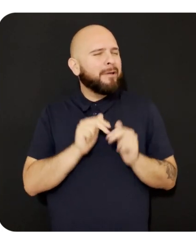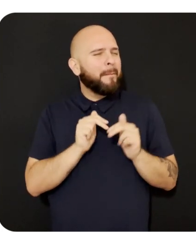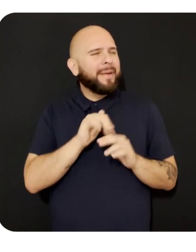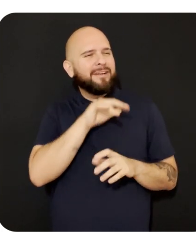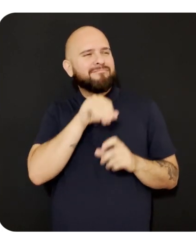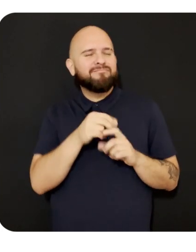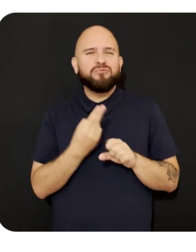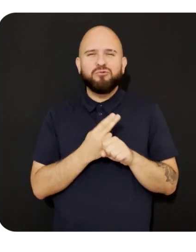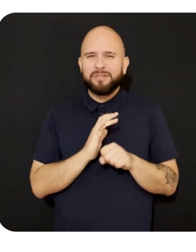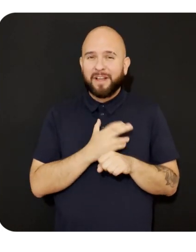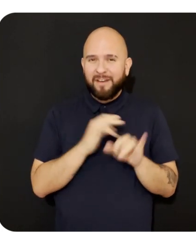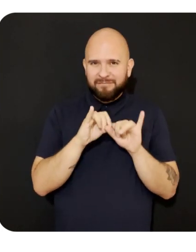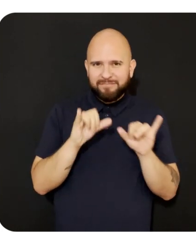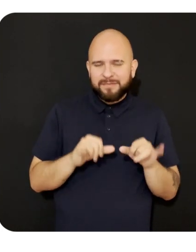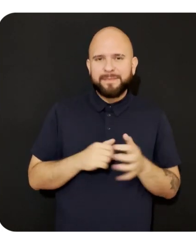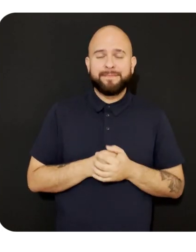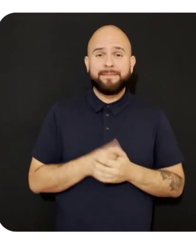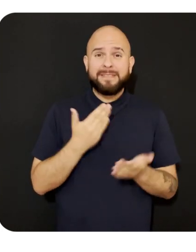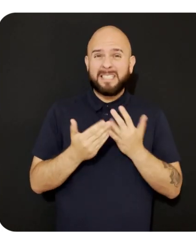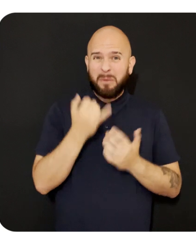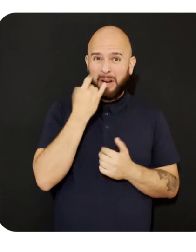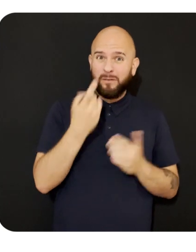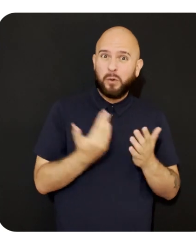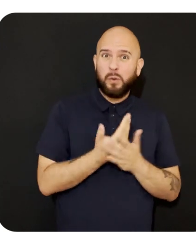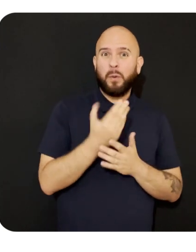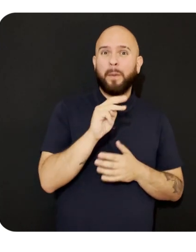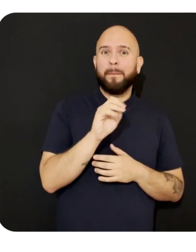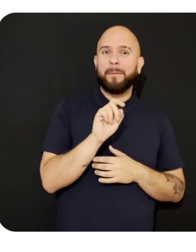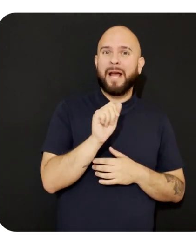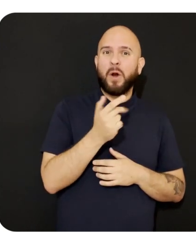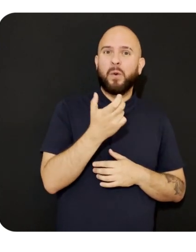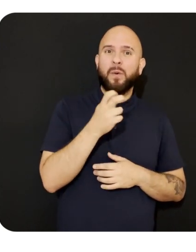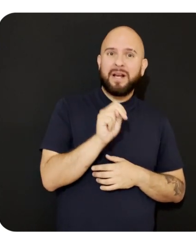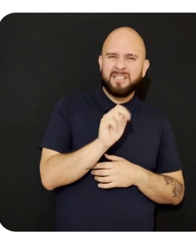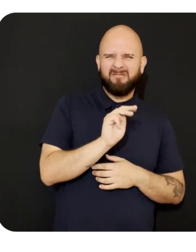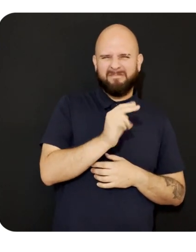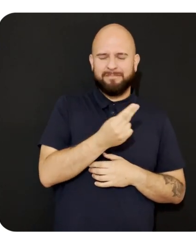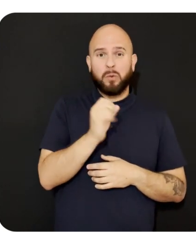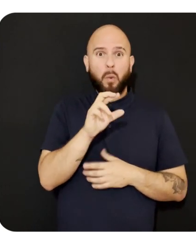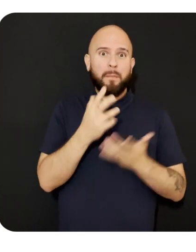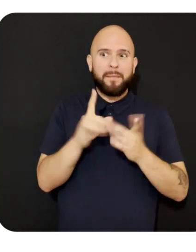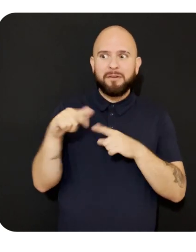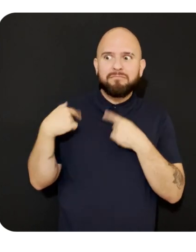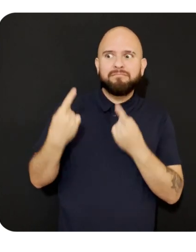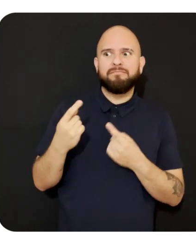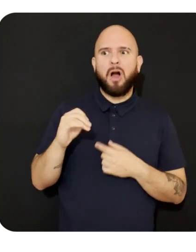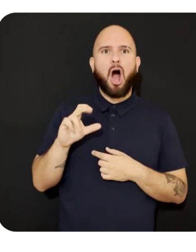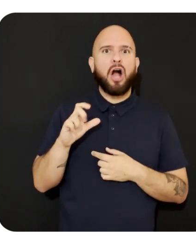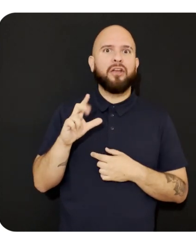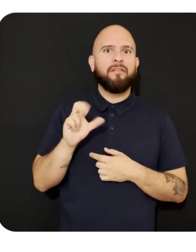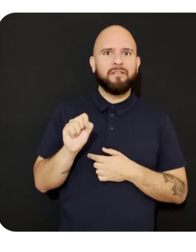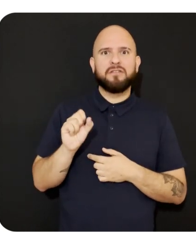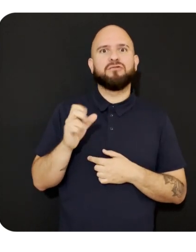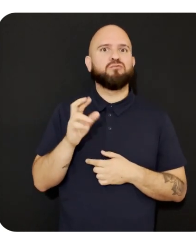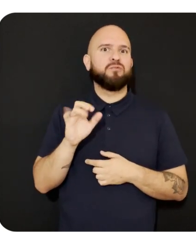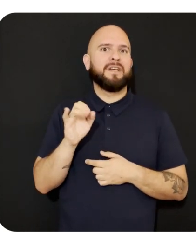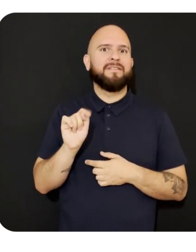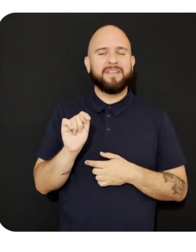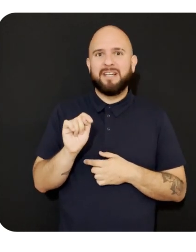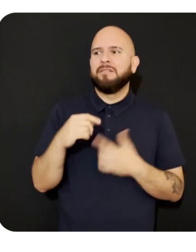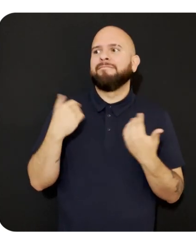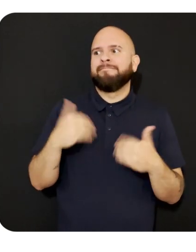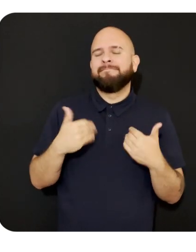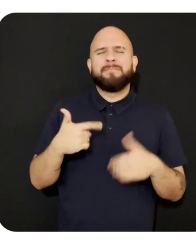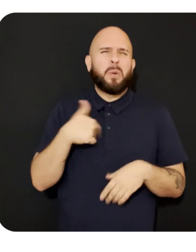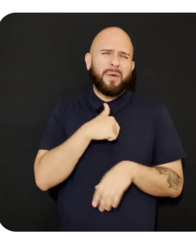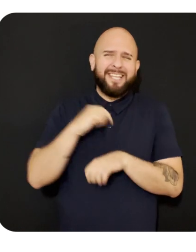Whether you're just starting out with MetaHorizon or have been with us since Oculus Rift DK2, we've been working hard